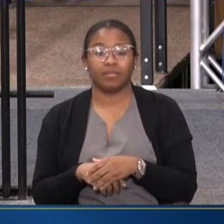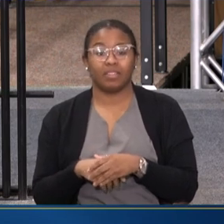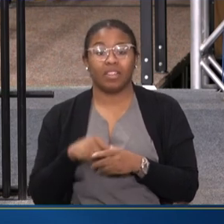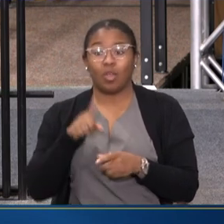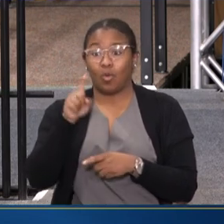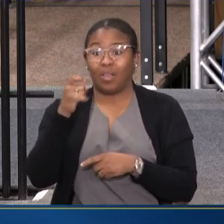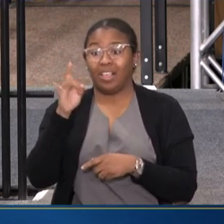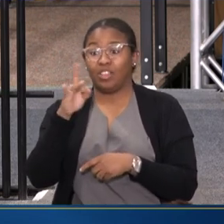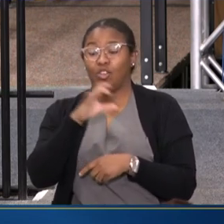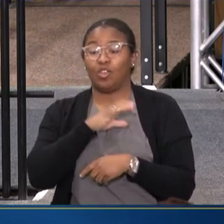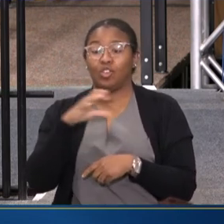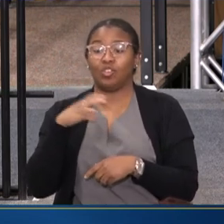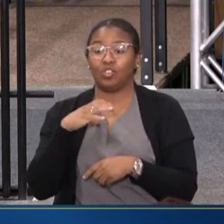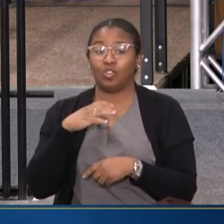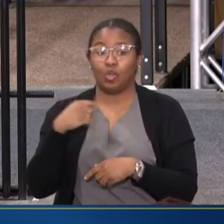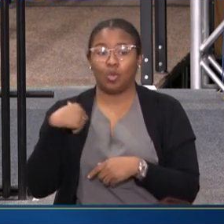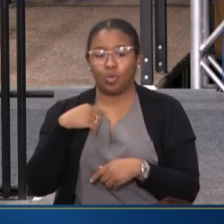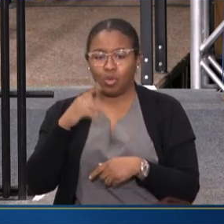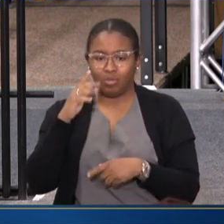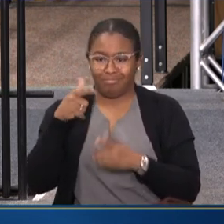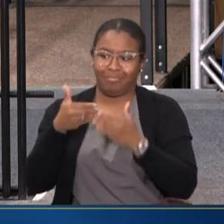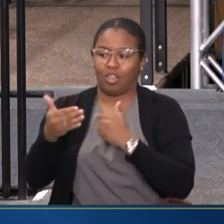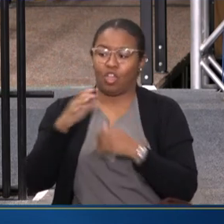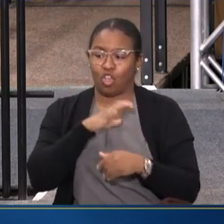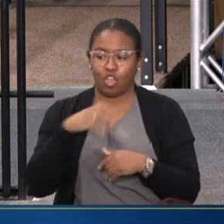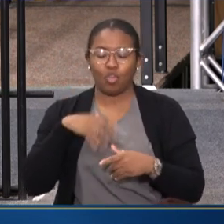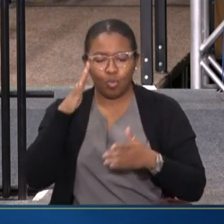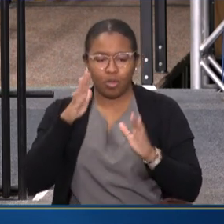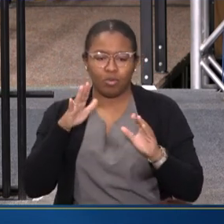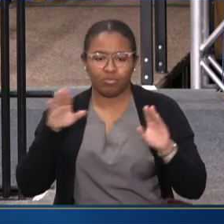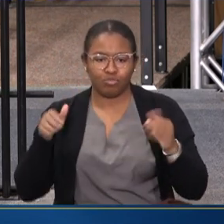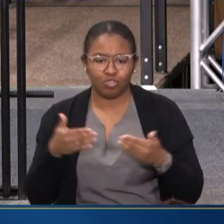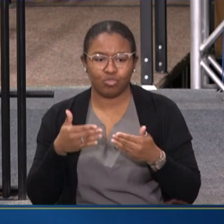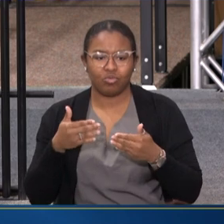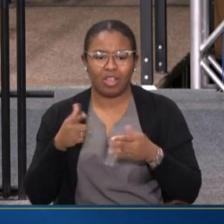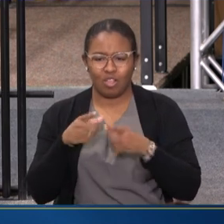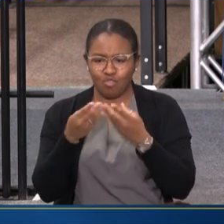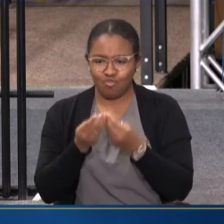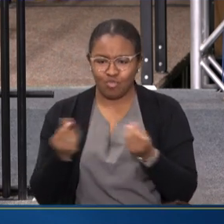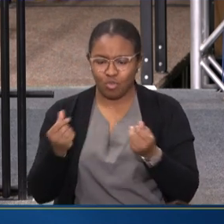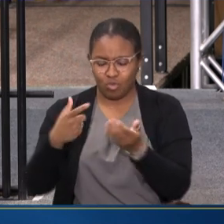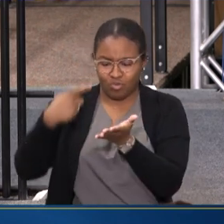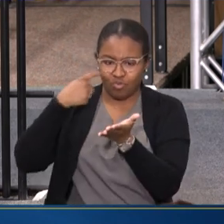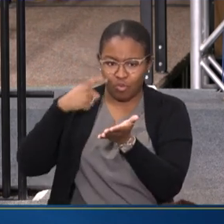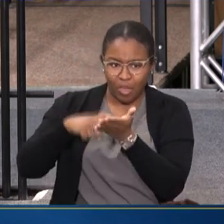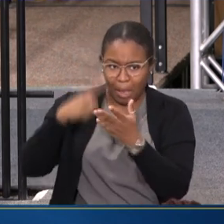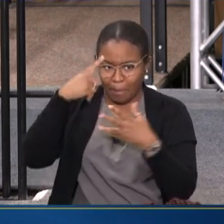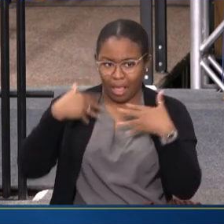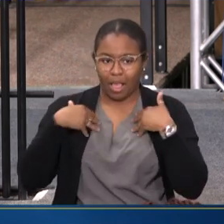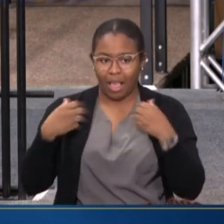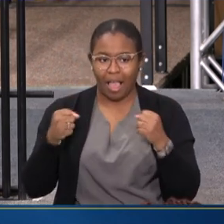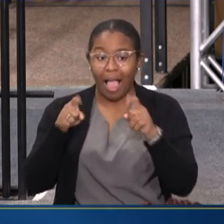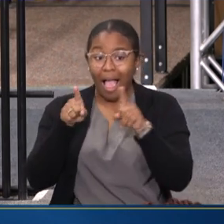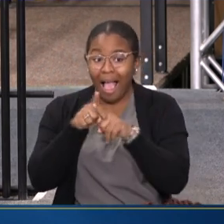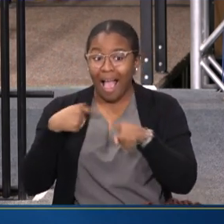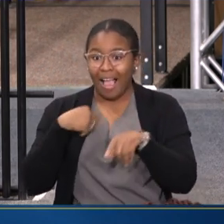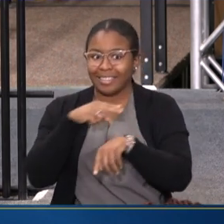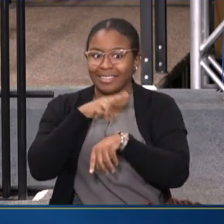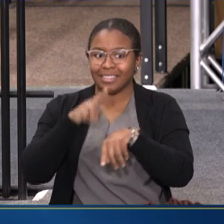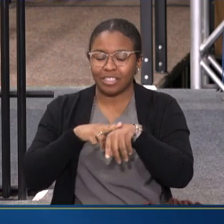CONGRESS, WE'LL BE REINTRODUCING THE RESOLUTION TO RECOGNIZE MENTAL HEALTH AS OUR